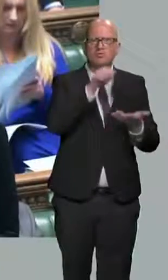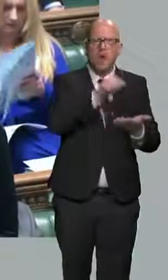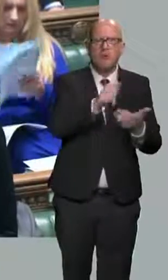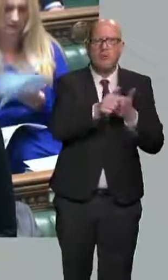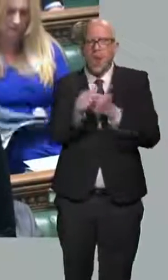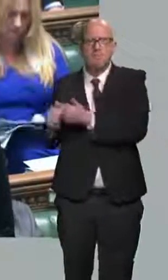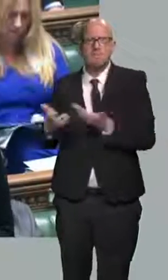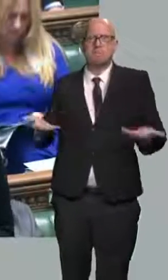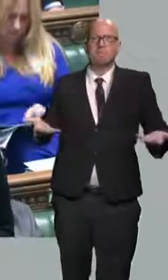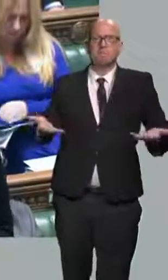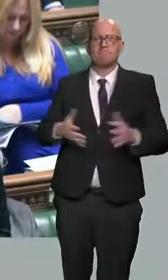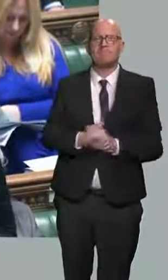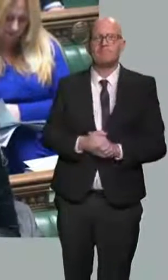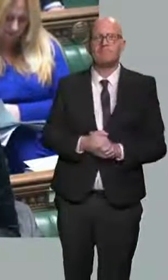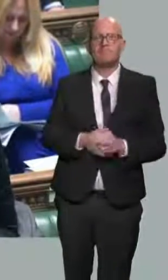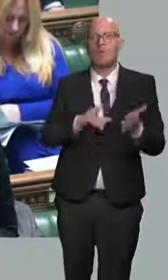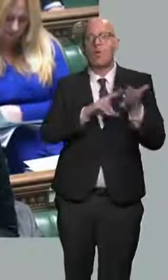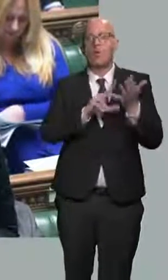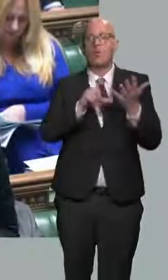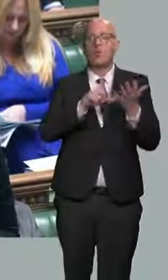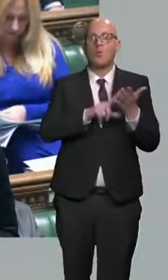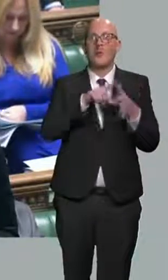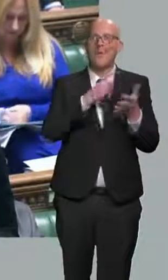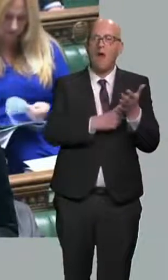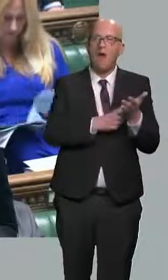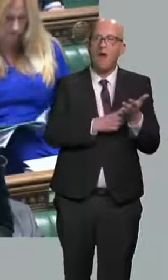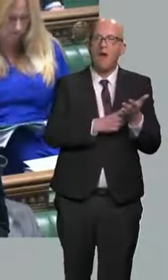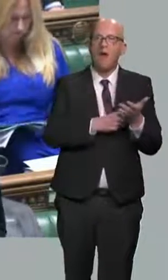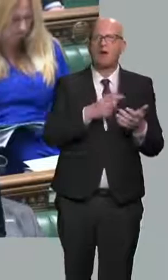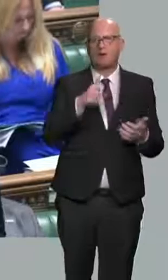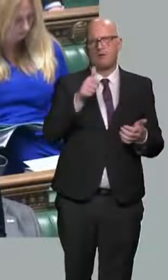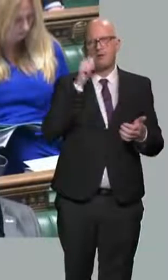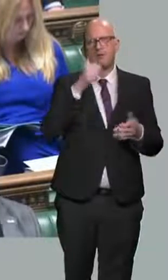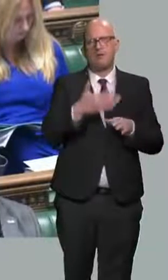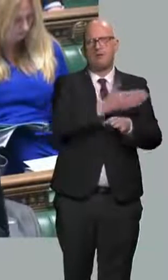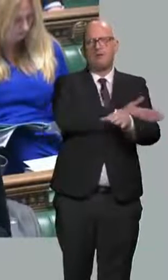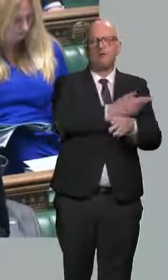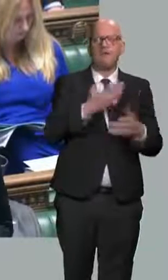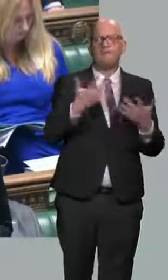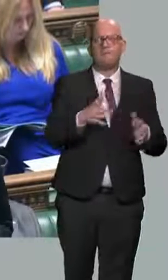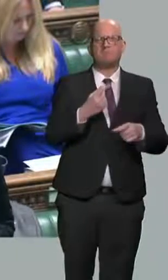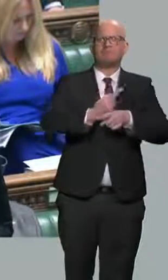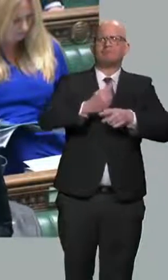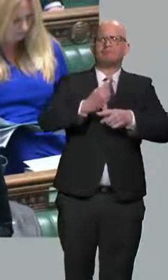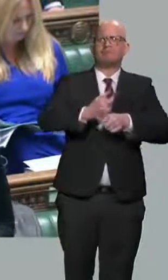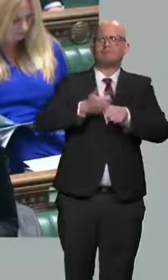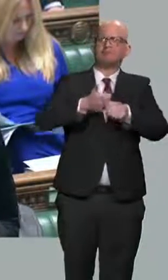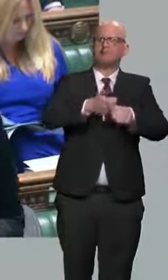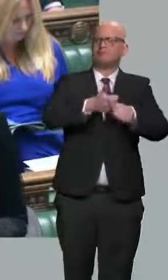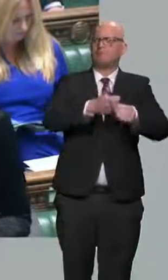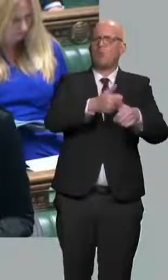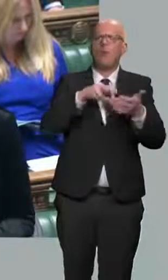Mr Speaker, nuclear, which the government touted an awful lot before the statement today and was missing from the Chancellor's